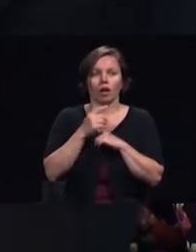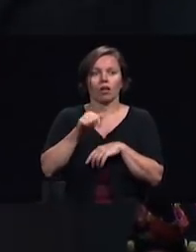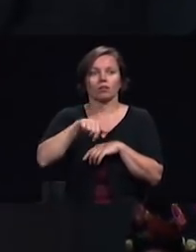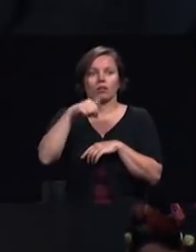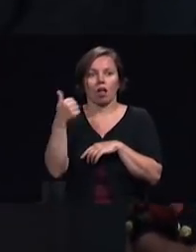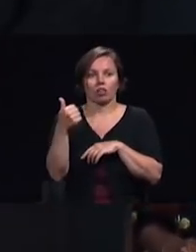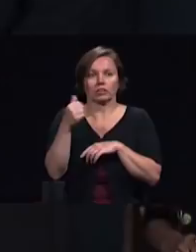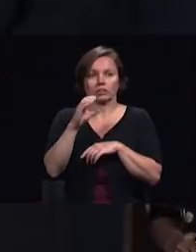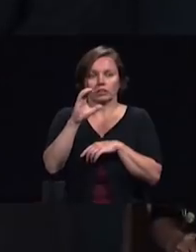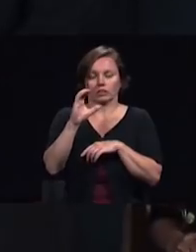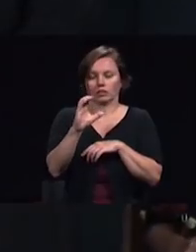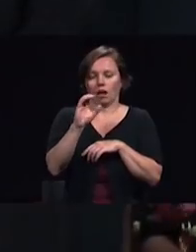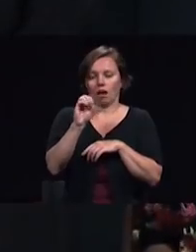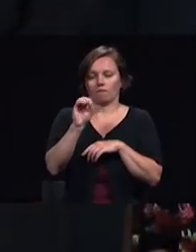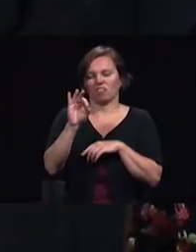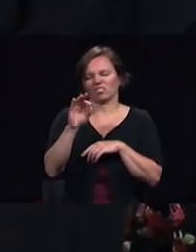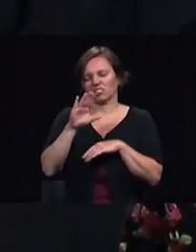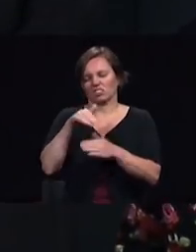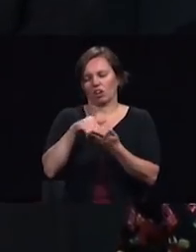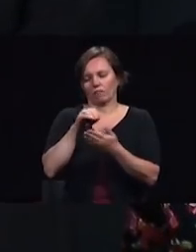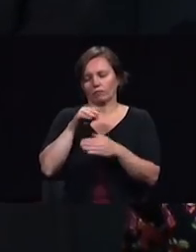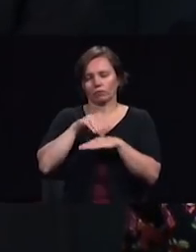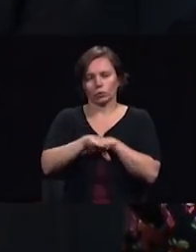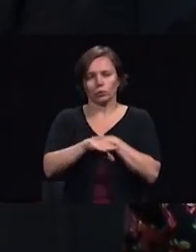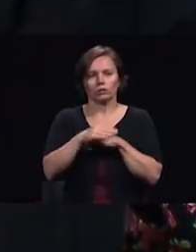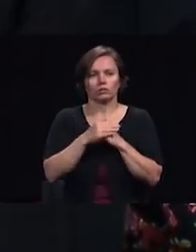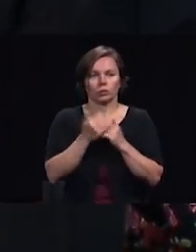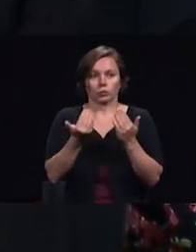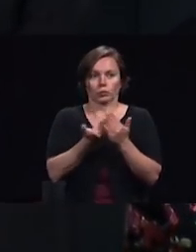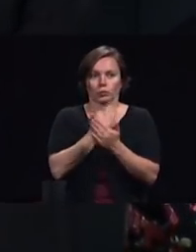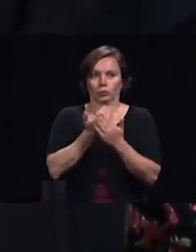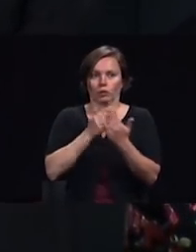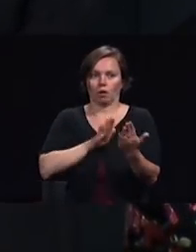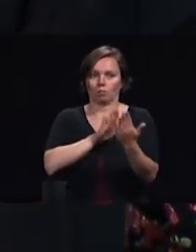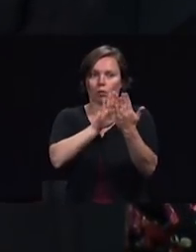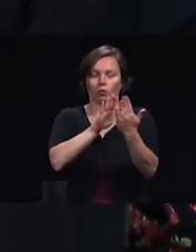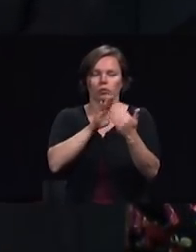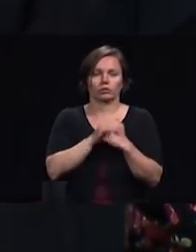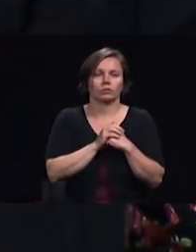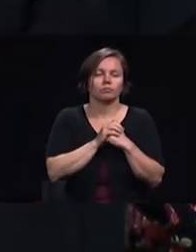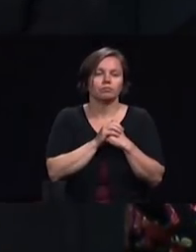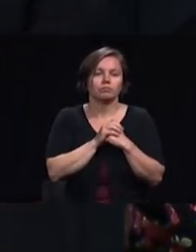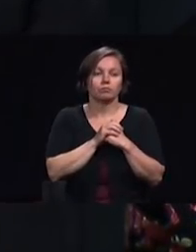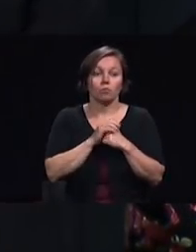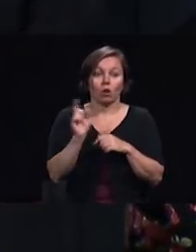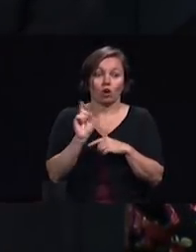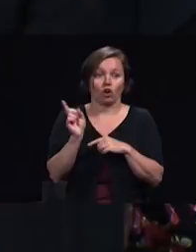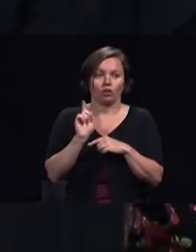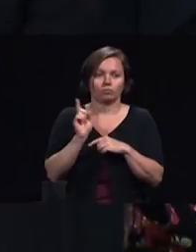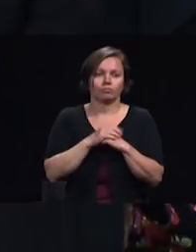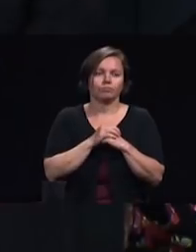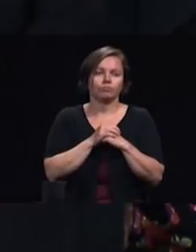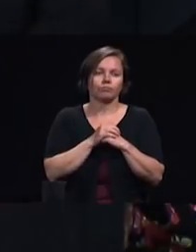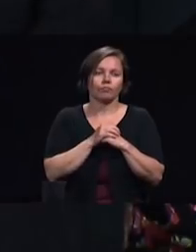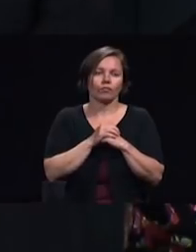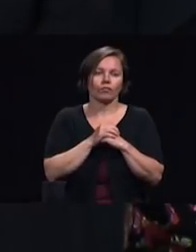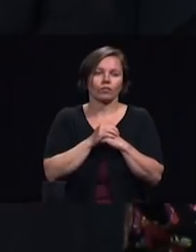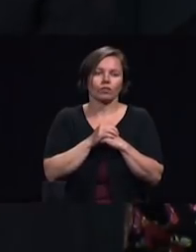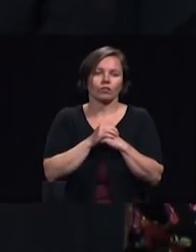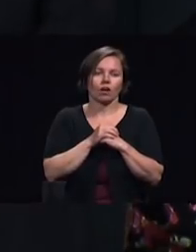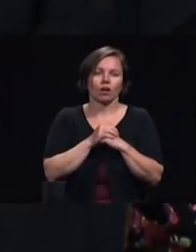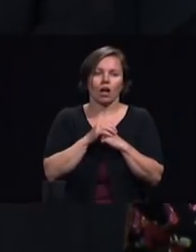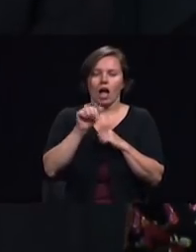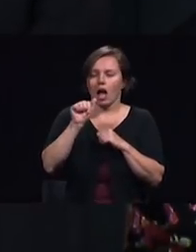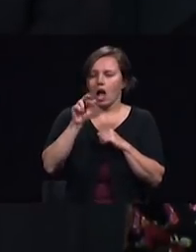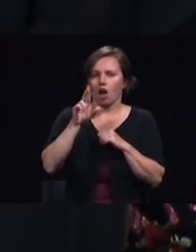receiving a fresh approach Ramsey Square in Cairo Rick McEdwards president